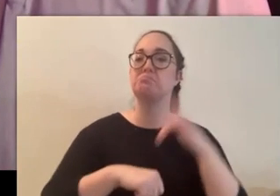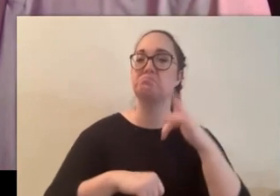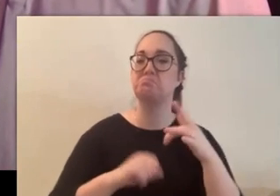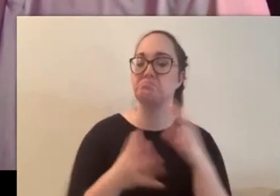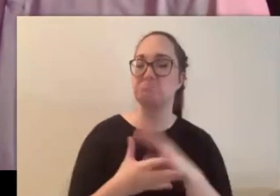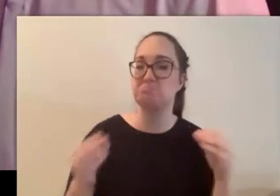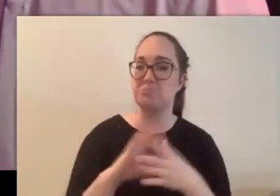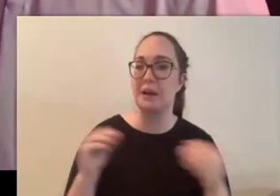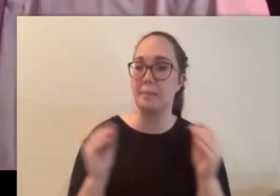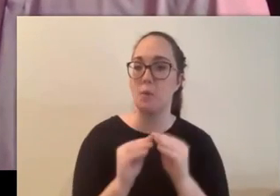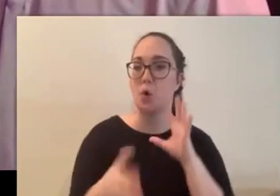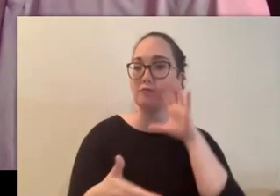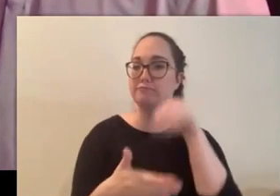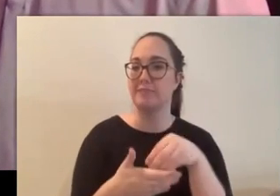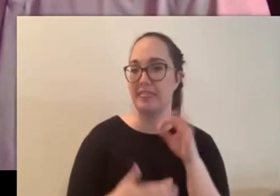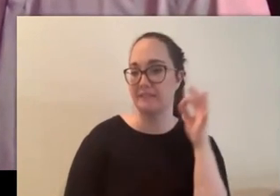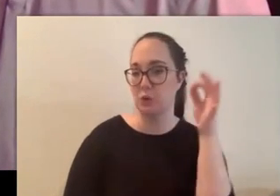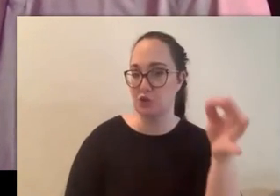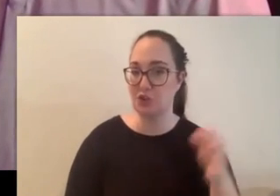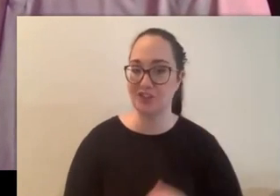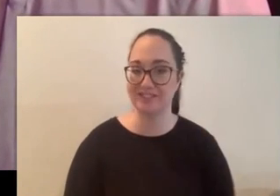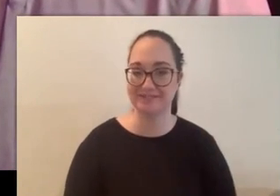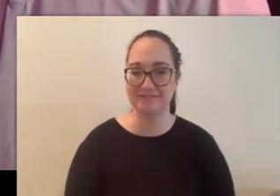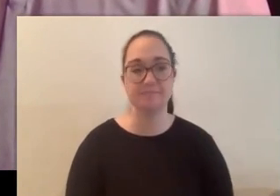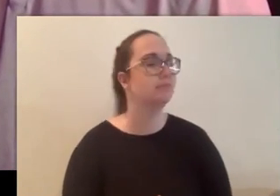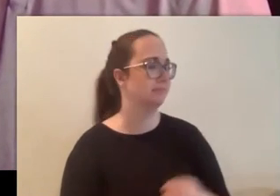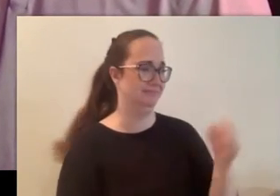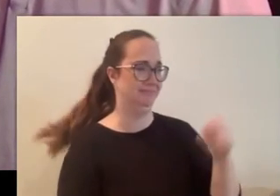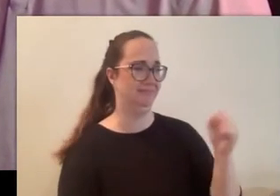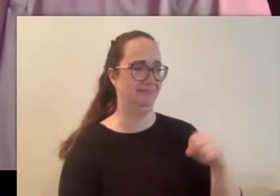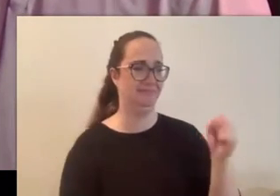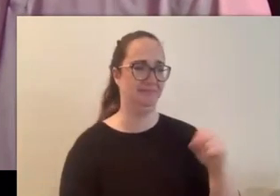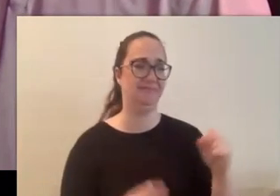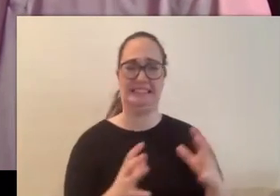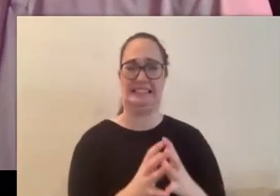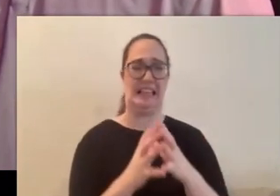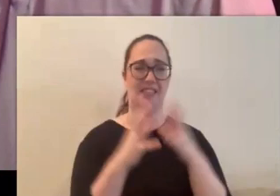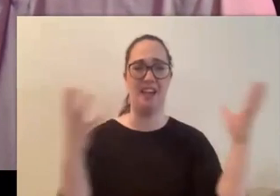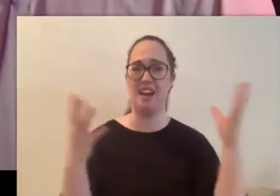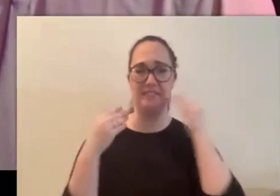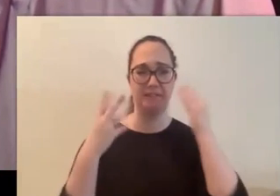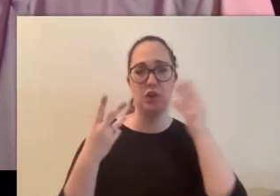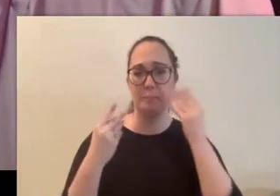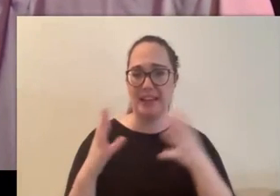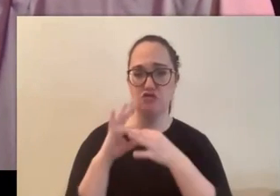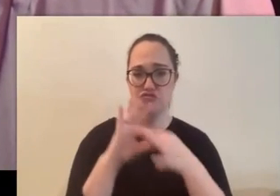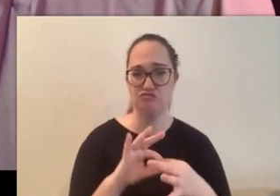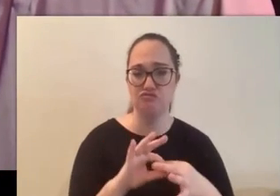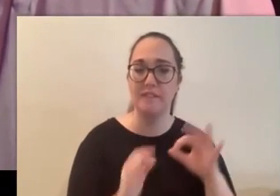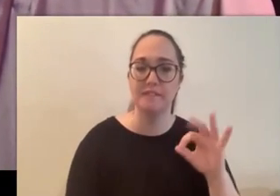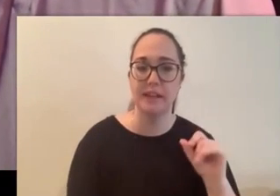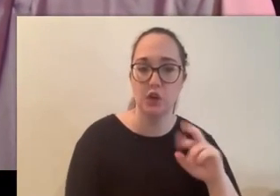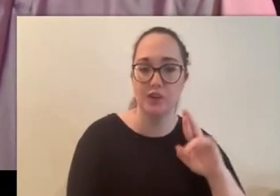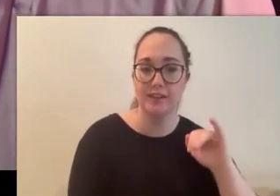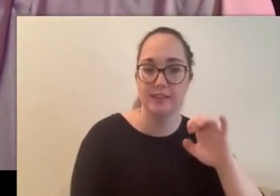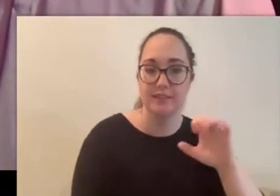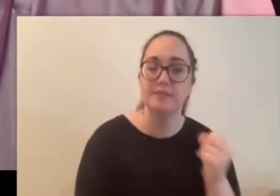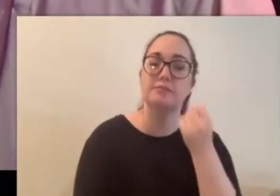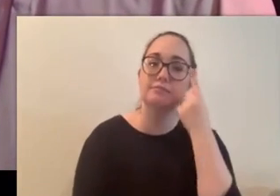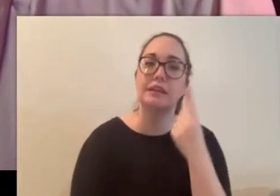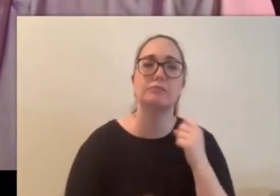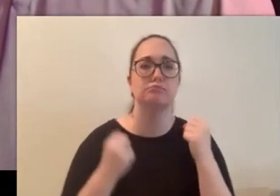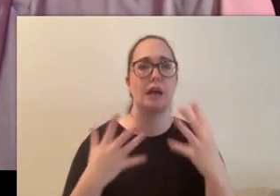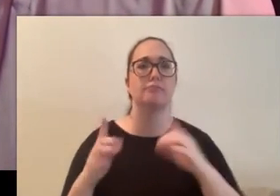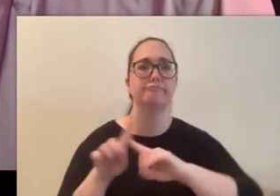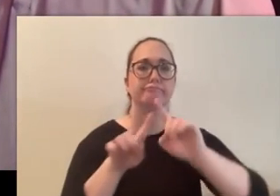i want to come back absolutely it is a rabbit hole i didn't realize there was so much there with the fairies and again there are so many other cultures with really cool myths and